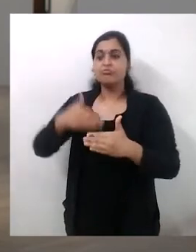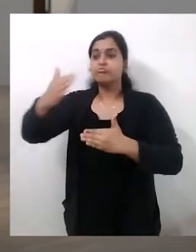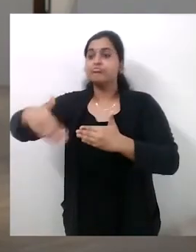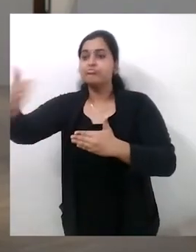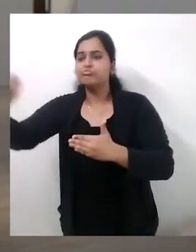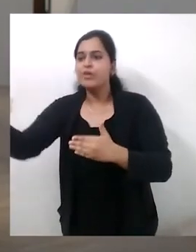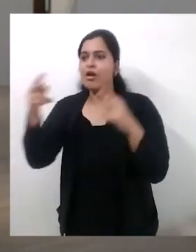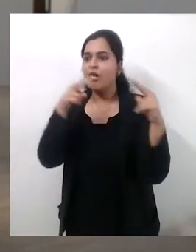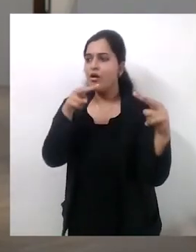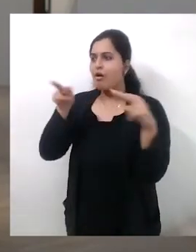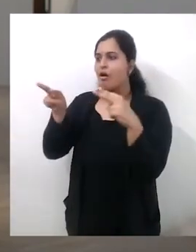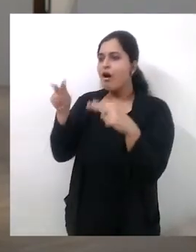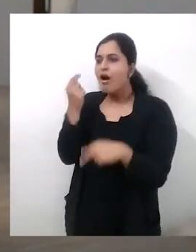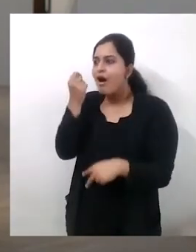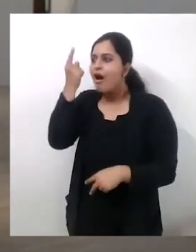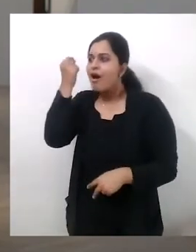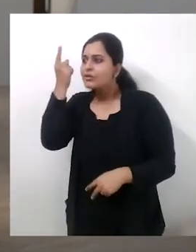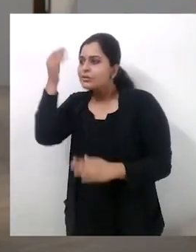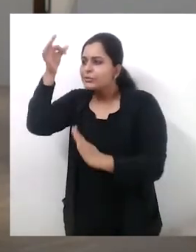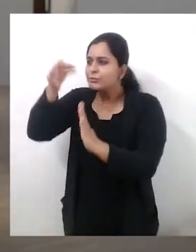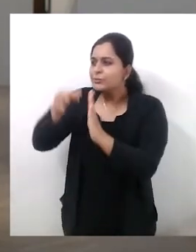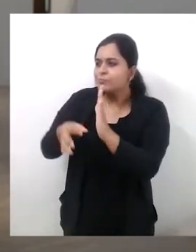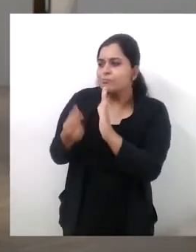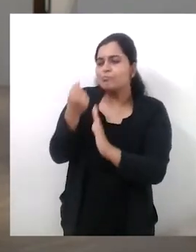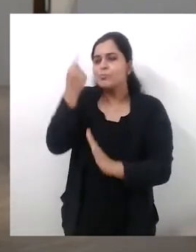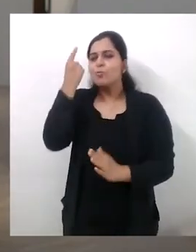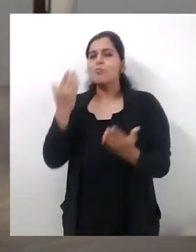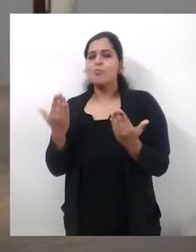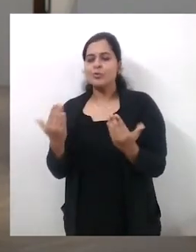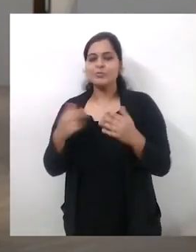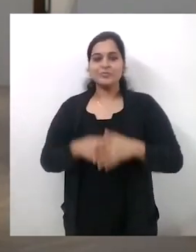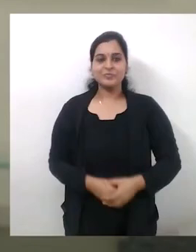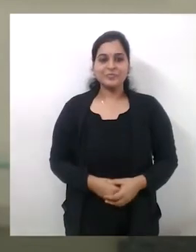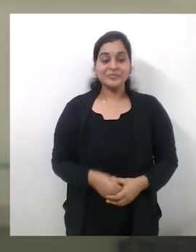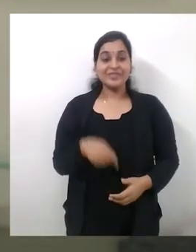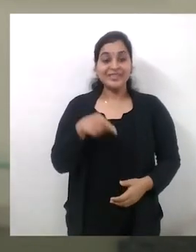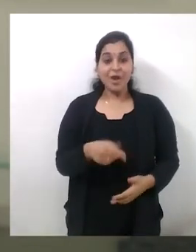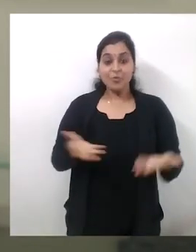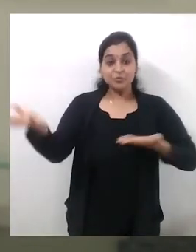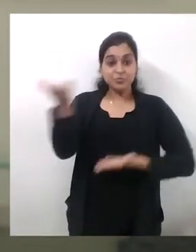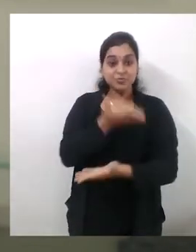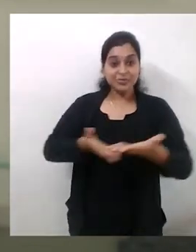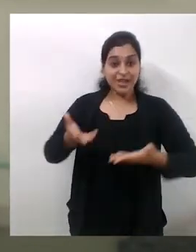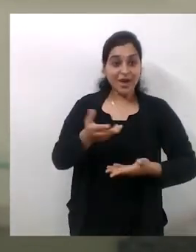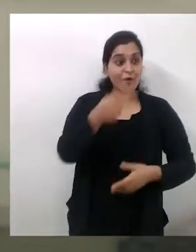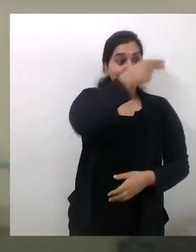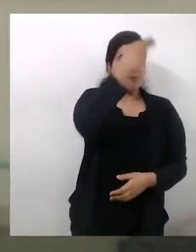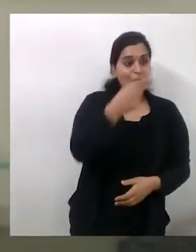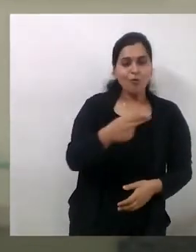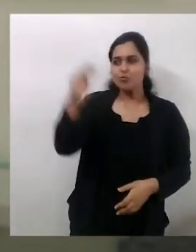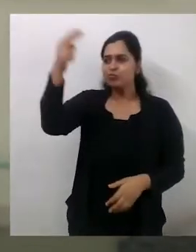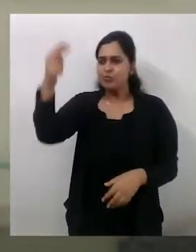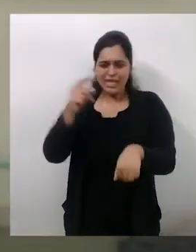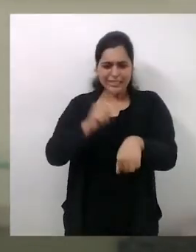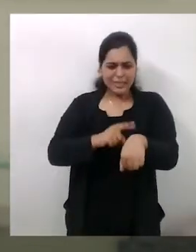further understanding of the full scope of the Pahari painting tradition. So two masterpieces from different times